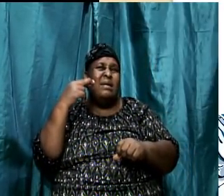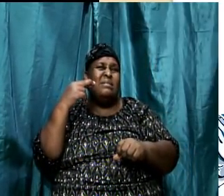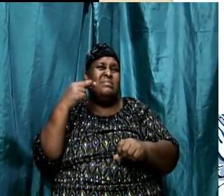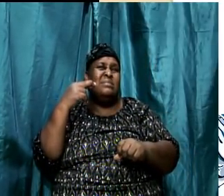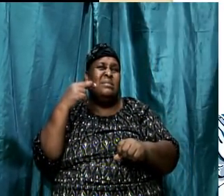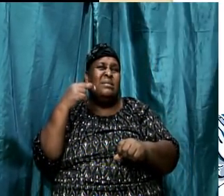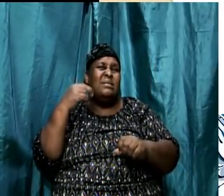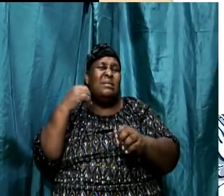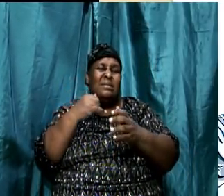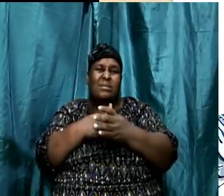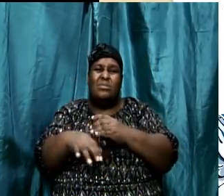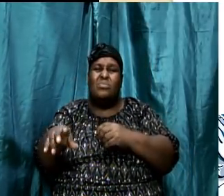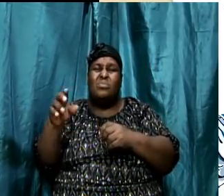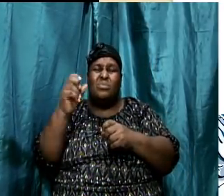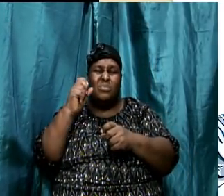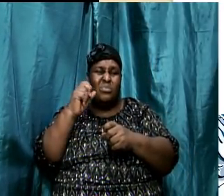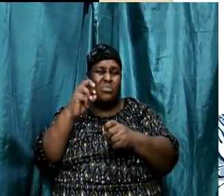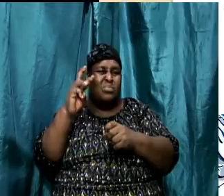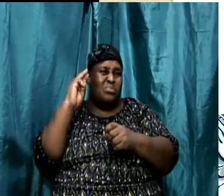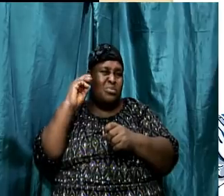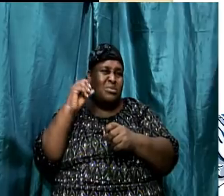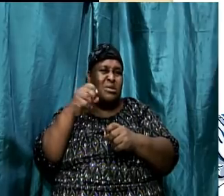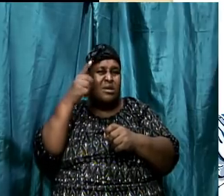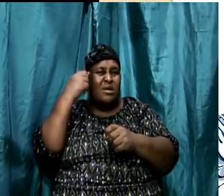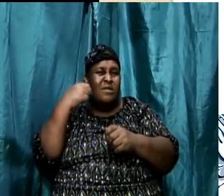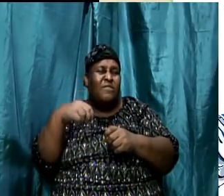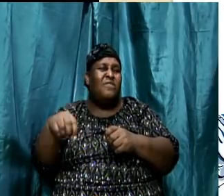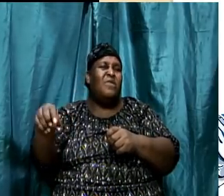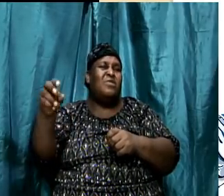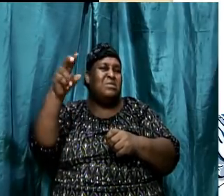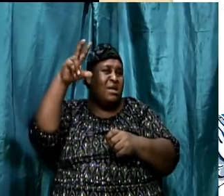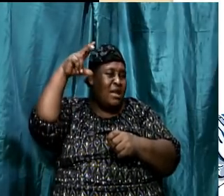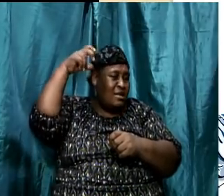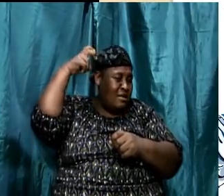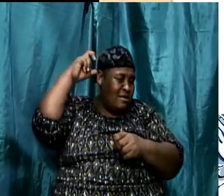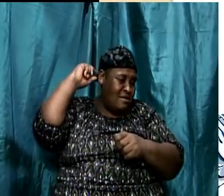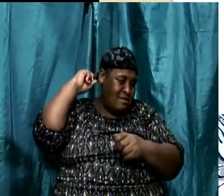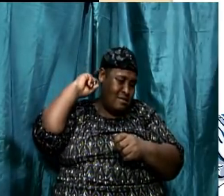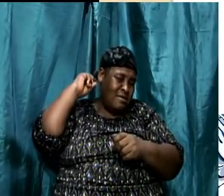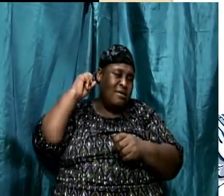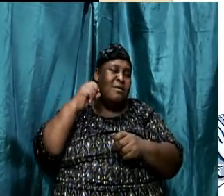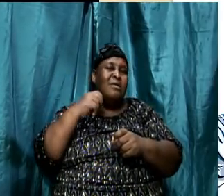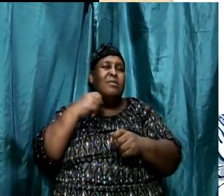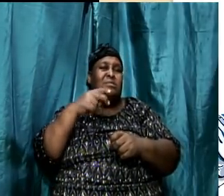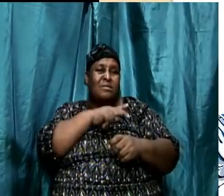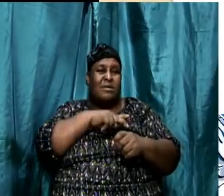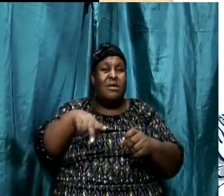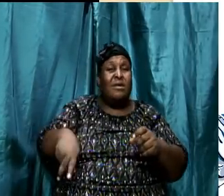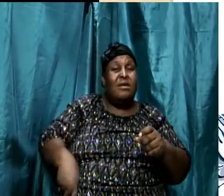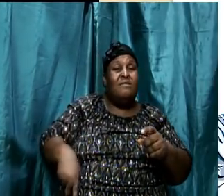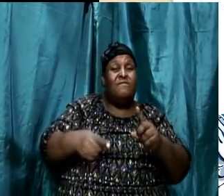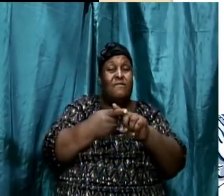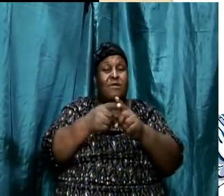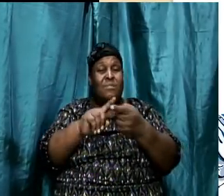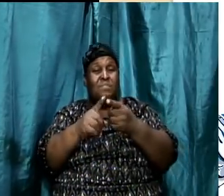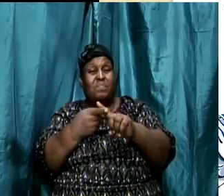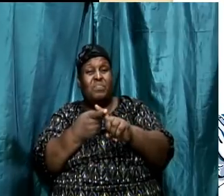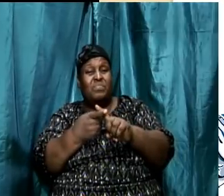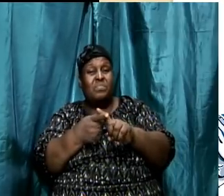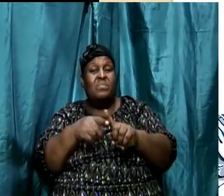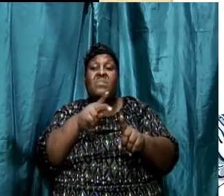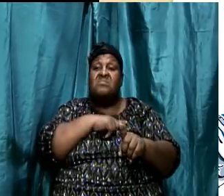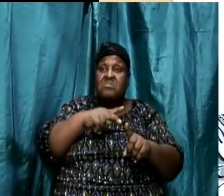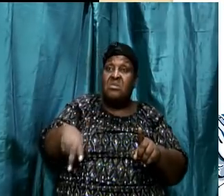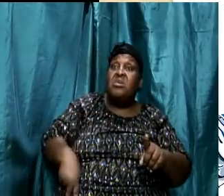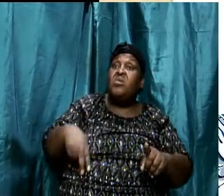say, boy, the king threw him in the lines, then the king had no choice. Look at the scripture carefully again. As I said, we're talking about observation. The king was worried.